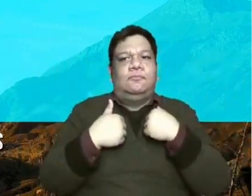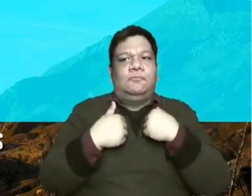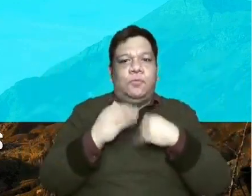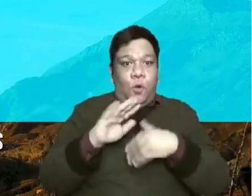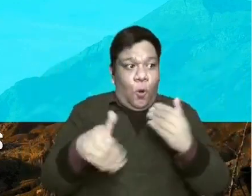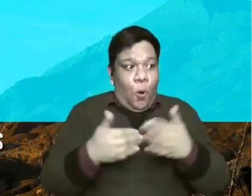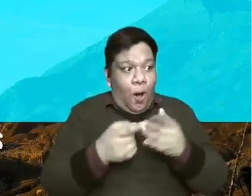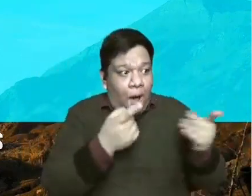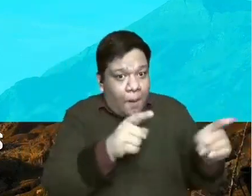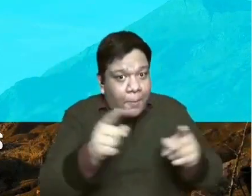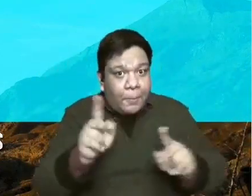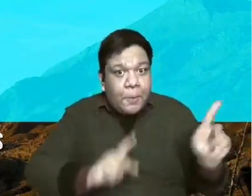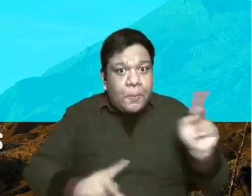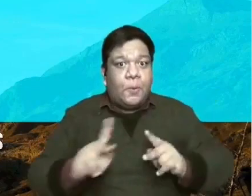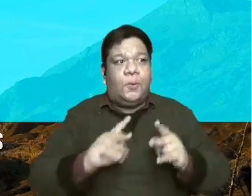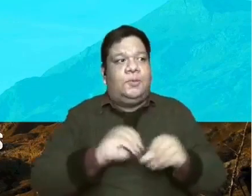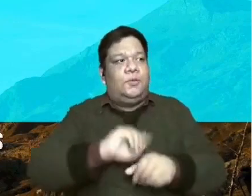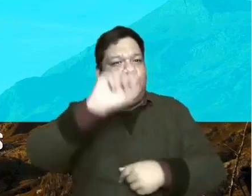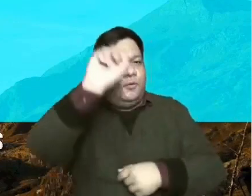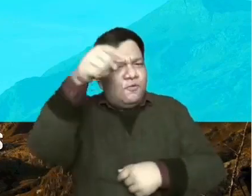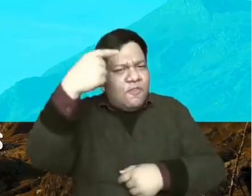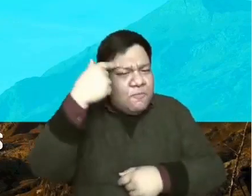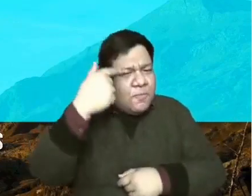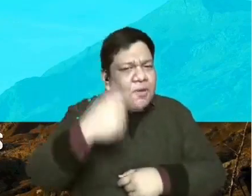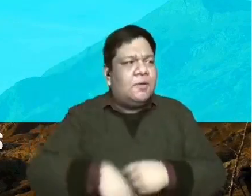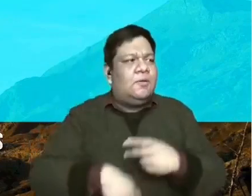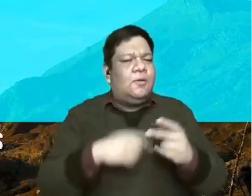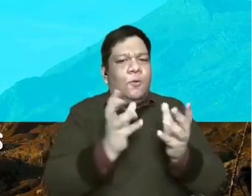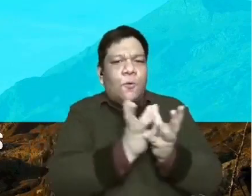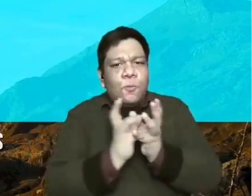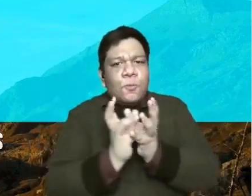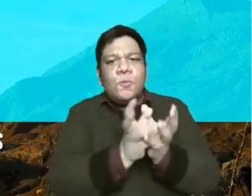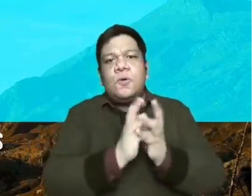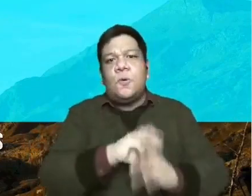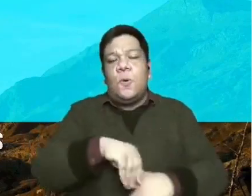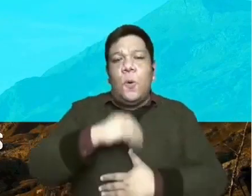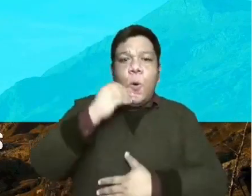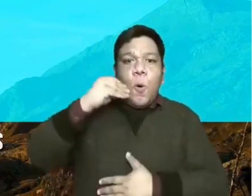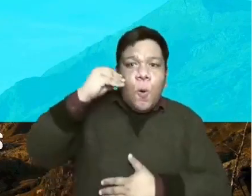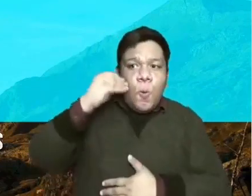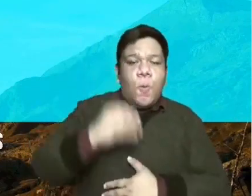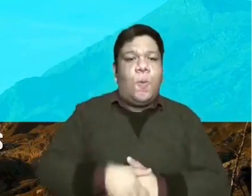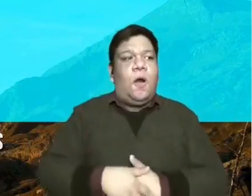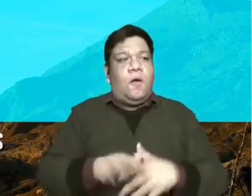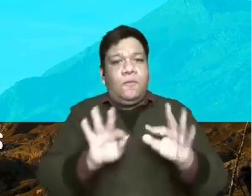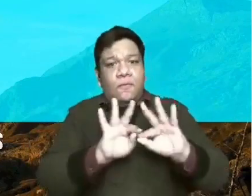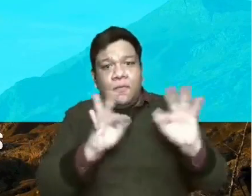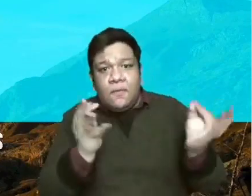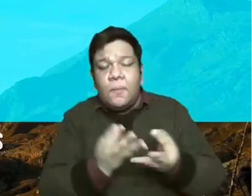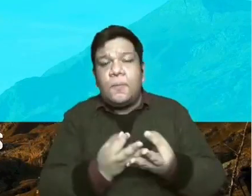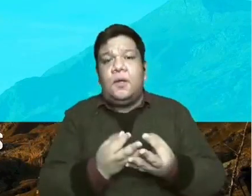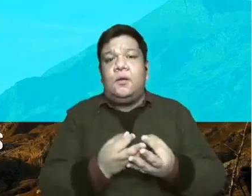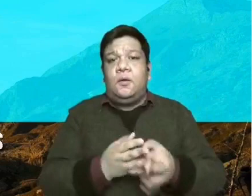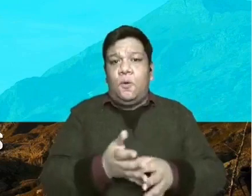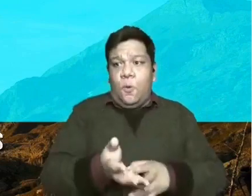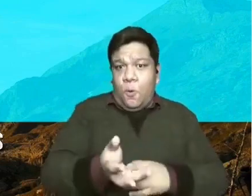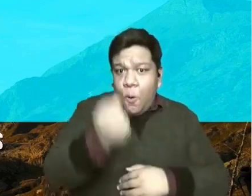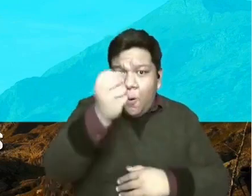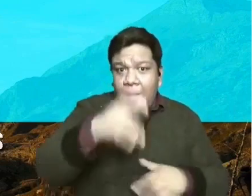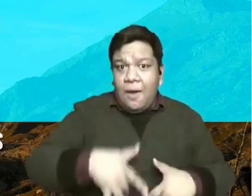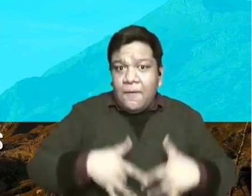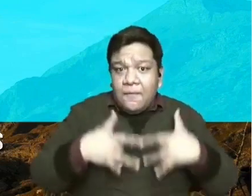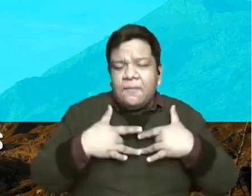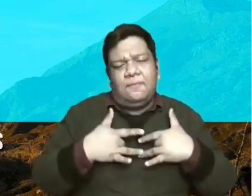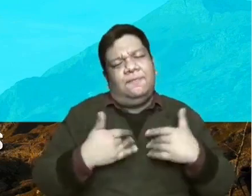of our human affairs. Be it in the government, in the community, in the homes, in the family, in your own